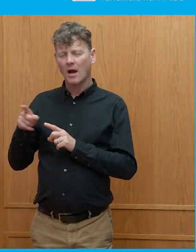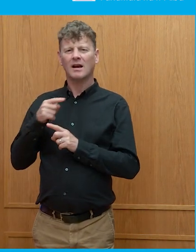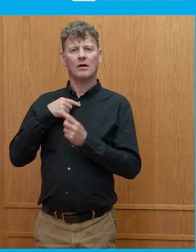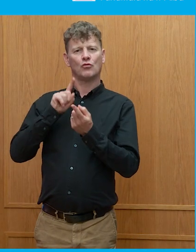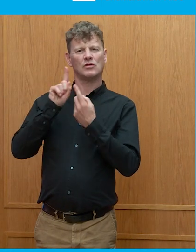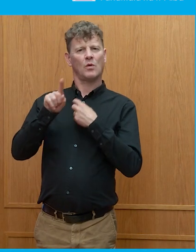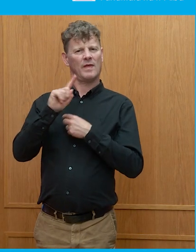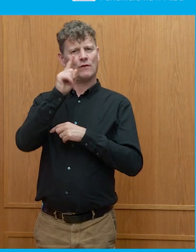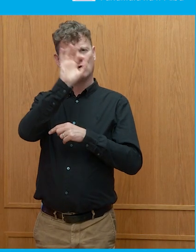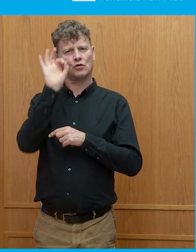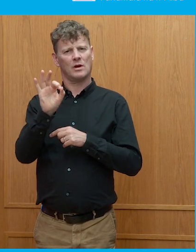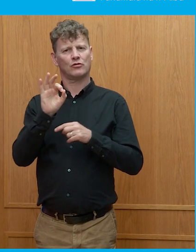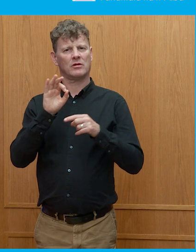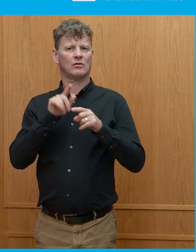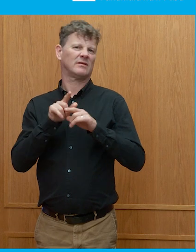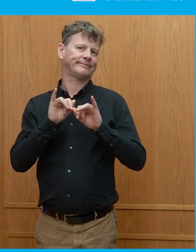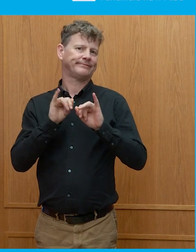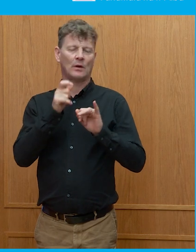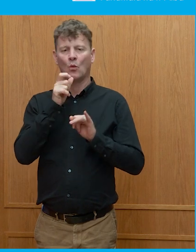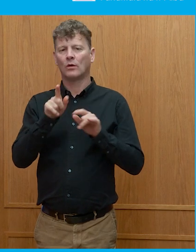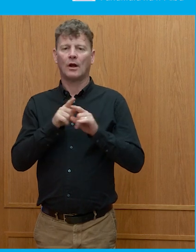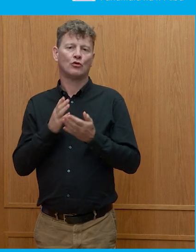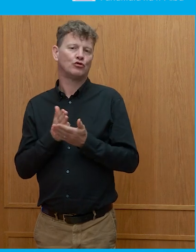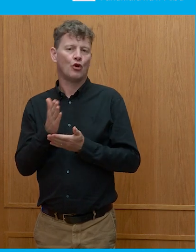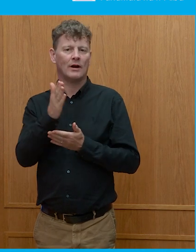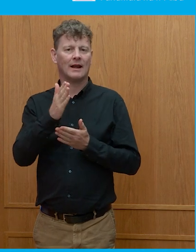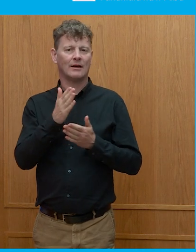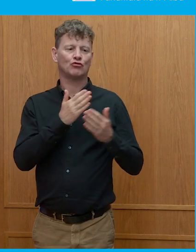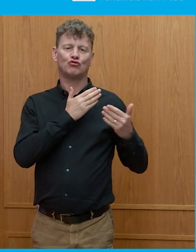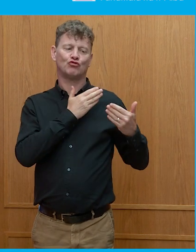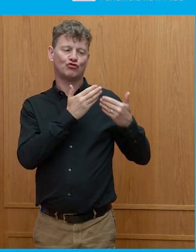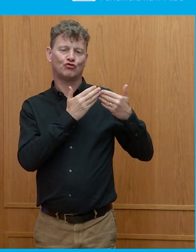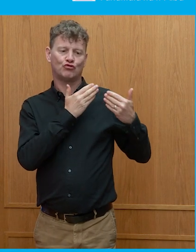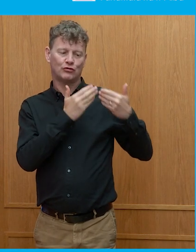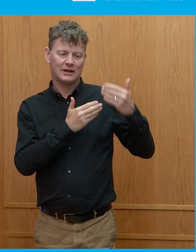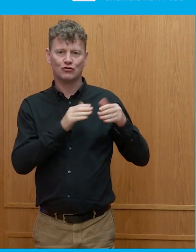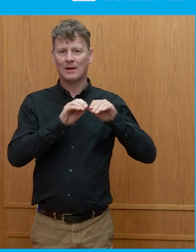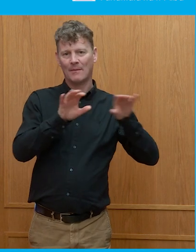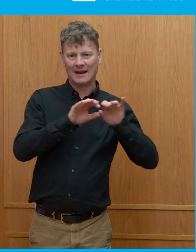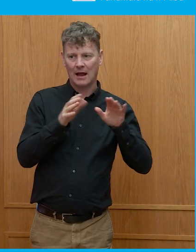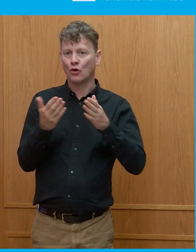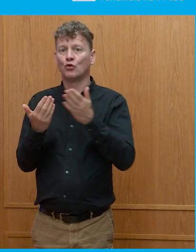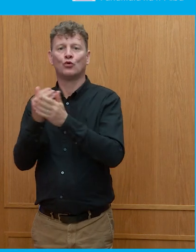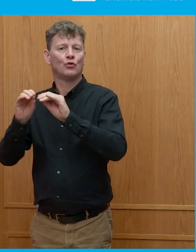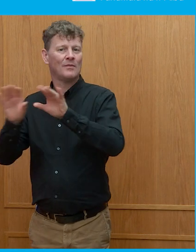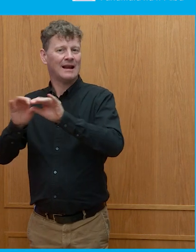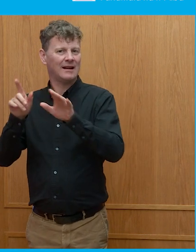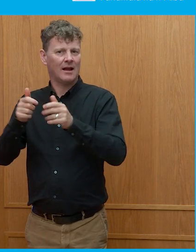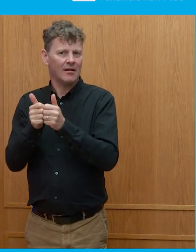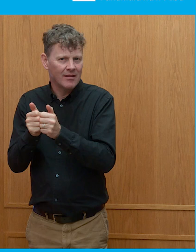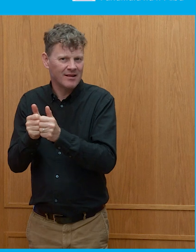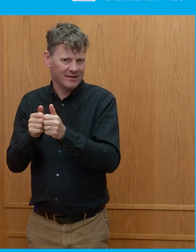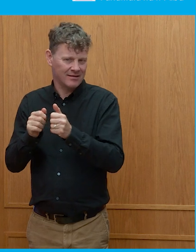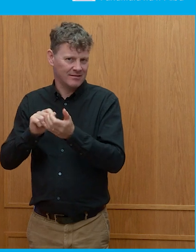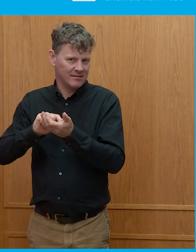terrible word, like a, a sort of a journey from sort of traditional media to, uh, to kind of new media. One of the important things I think to look at